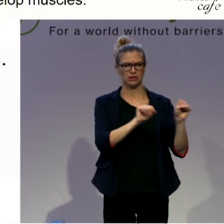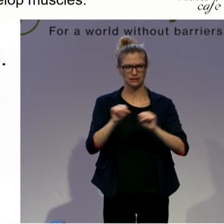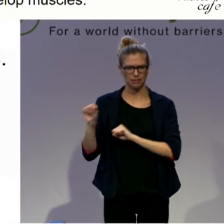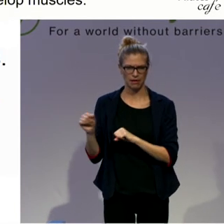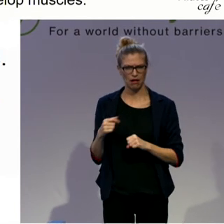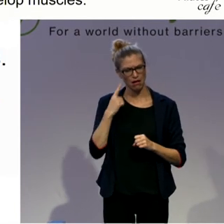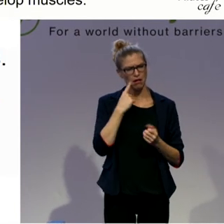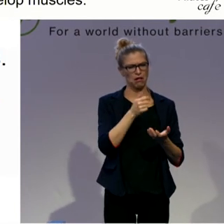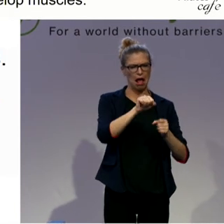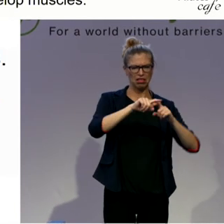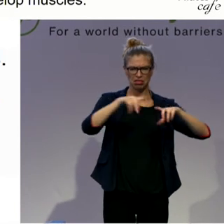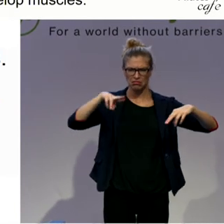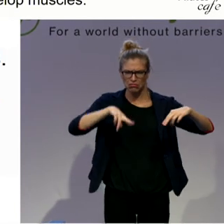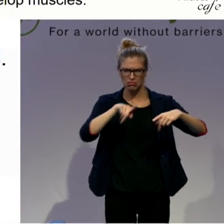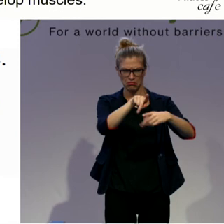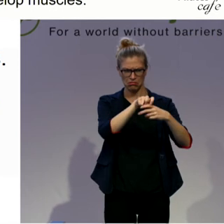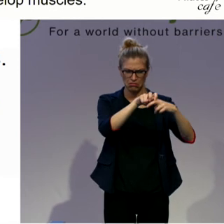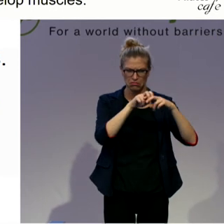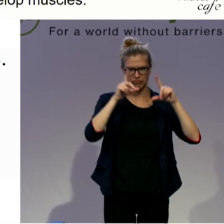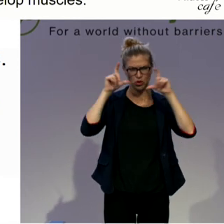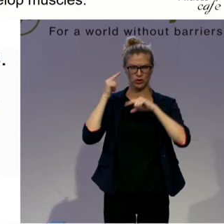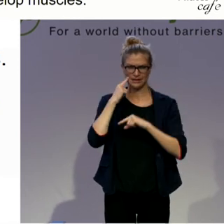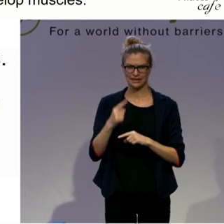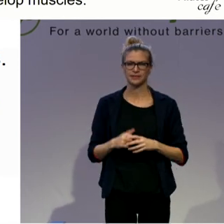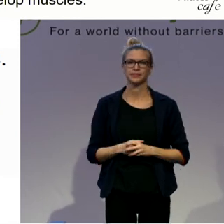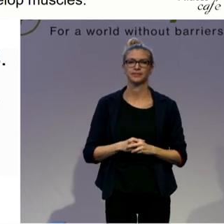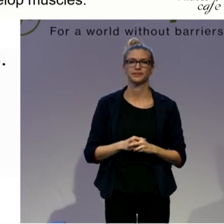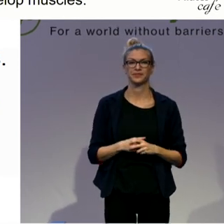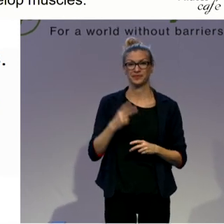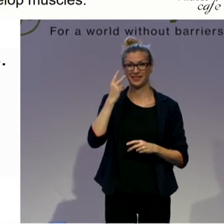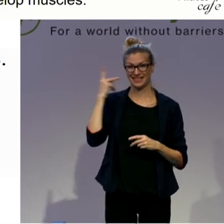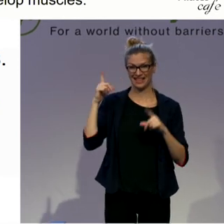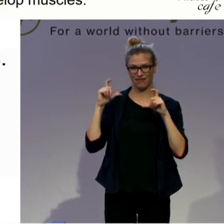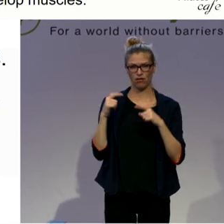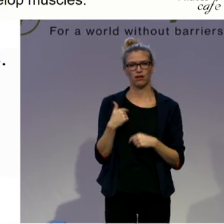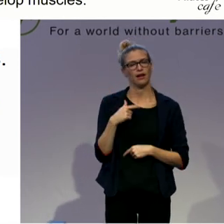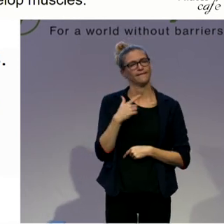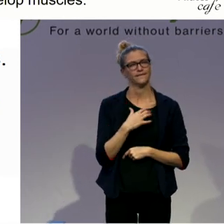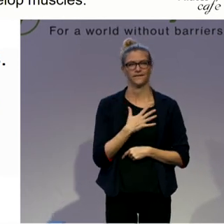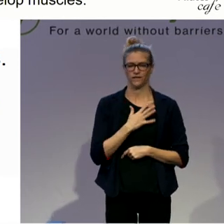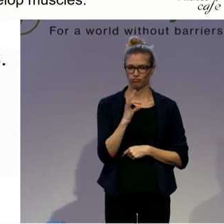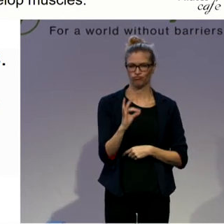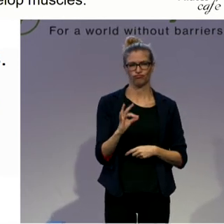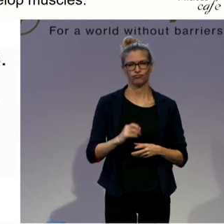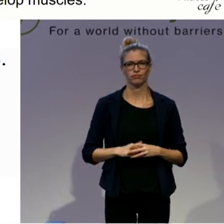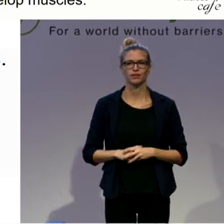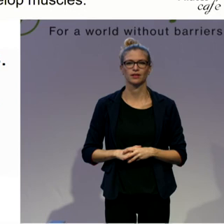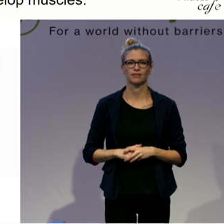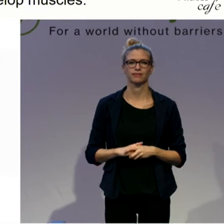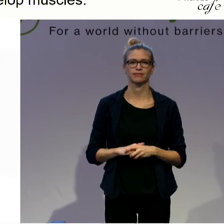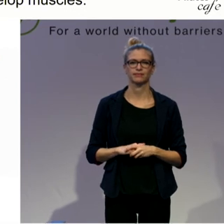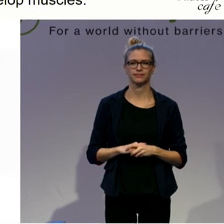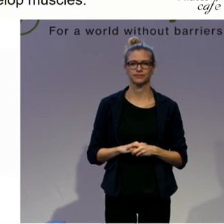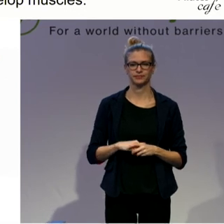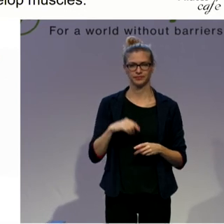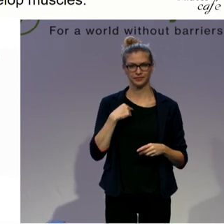And this is my favorite one, reformer. On this picture, you can see a person doing